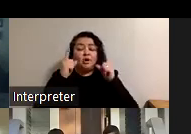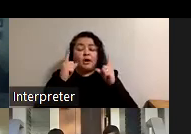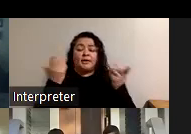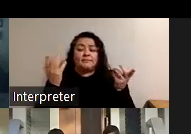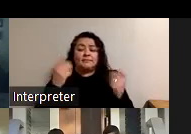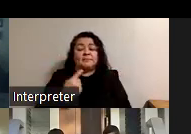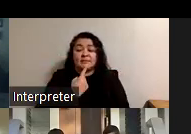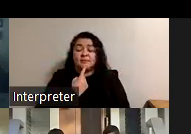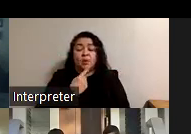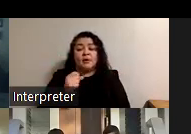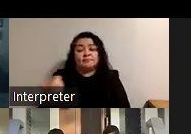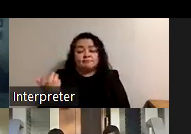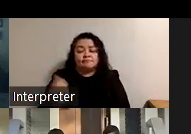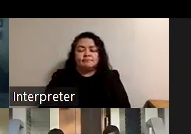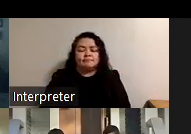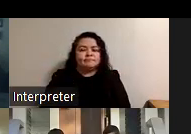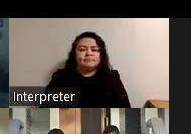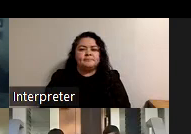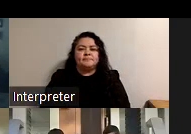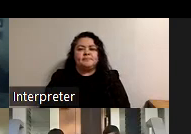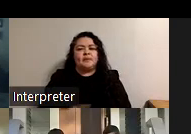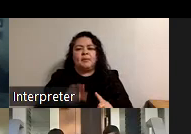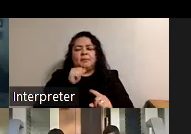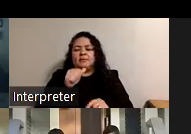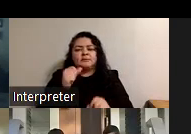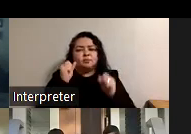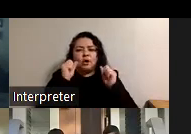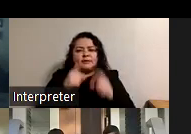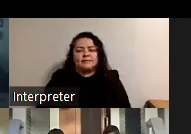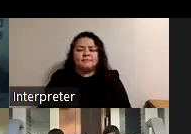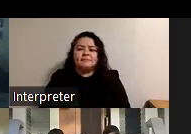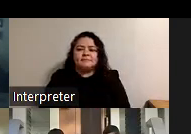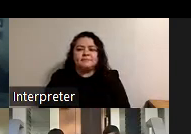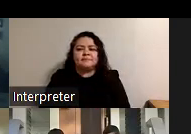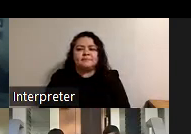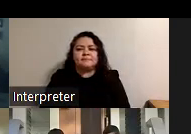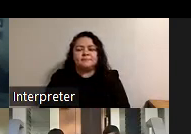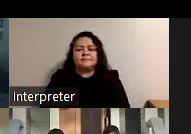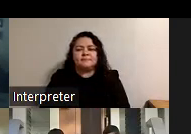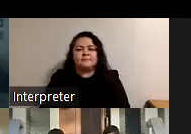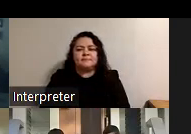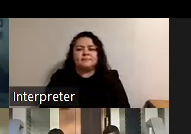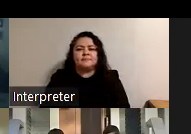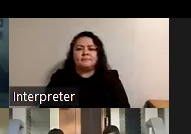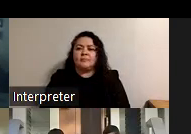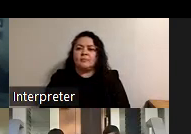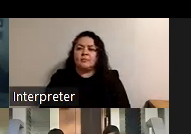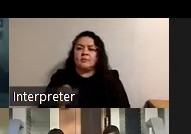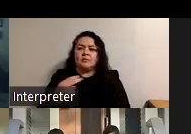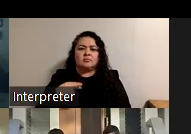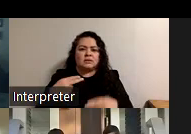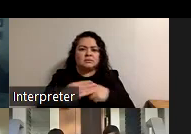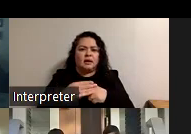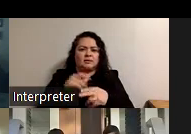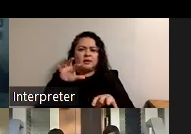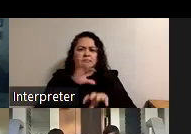disappointed to hear that but not fully surprised um oh my slides got on